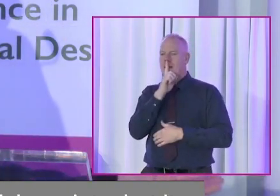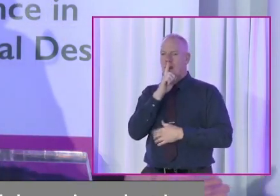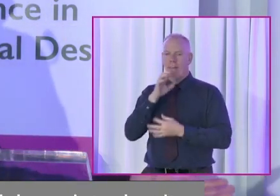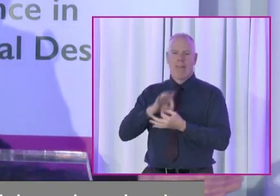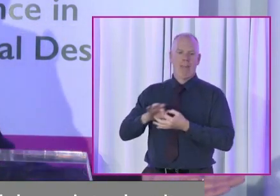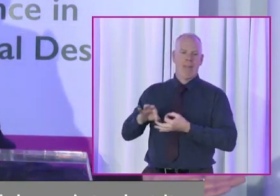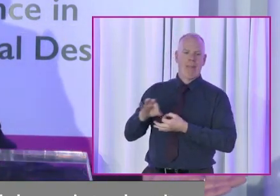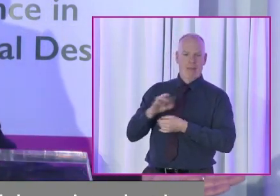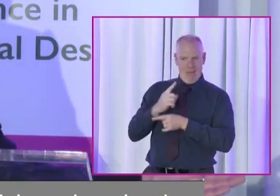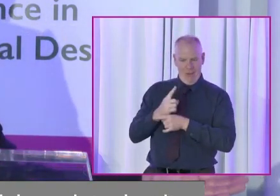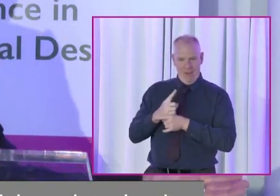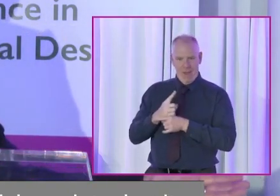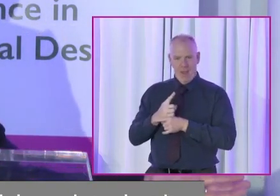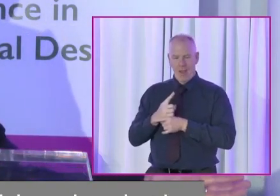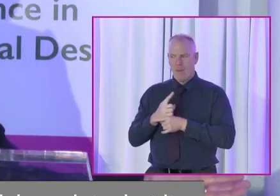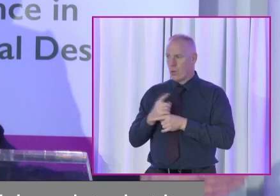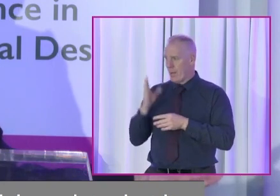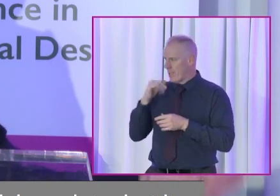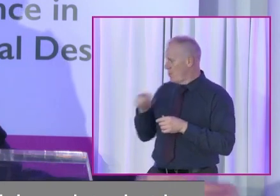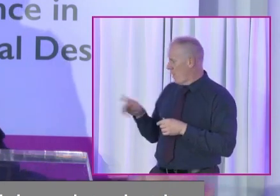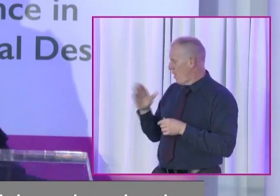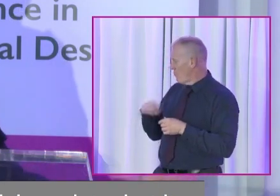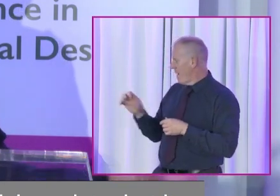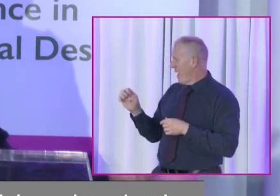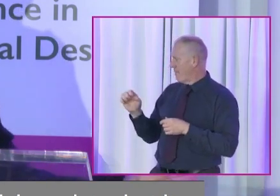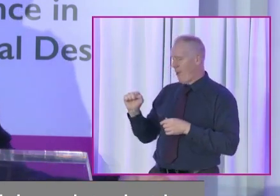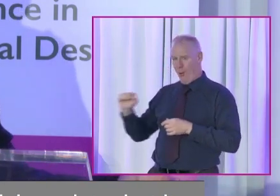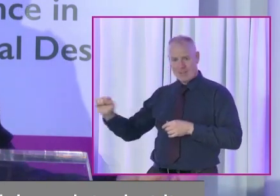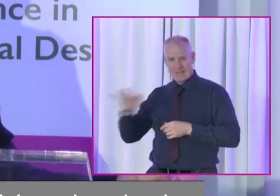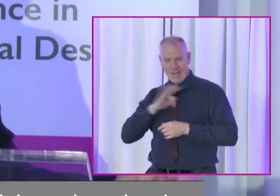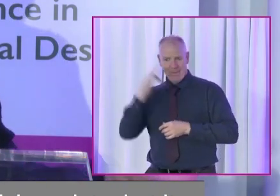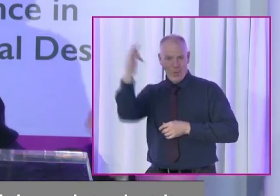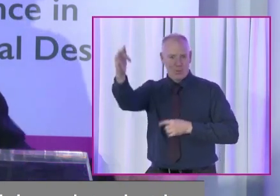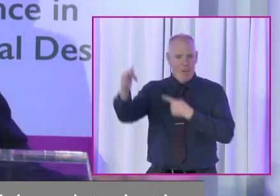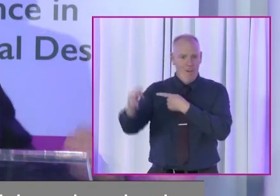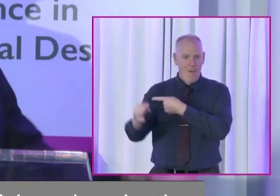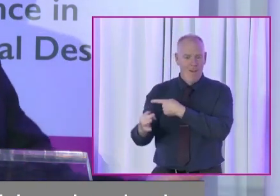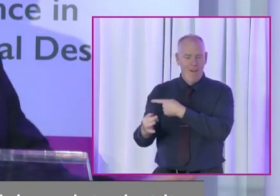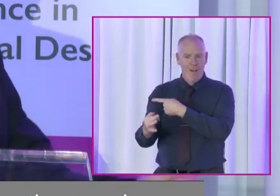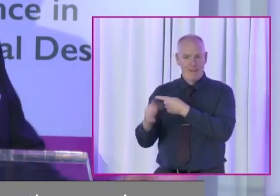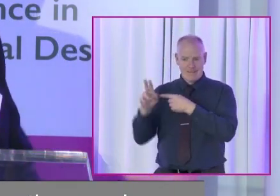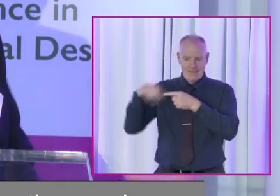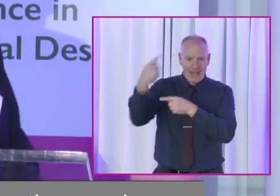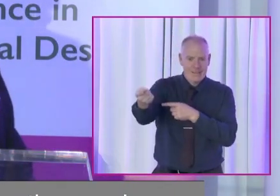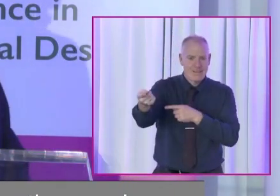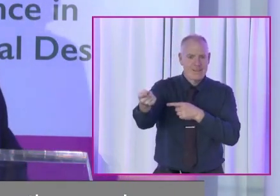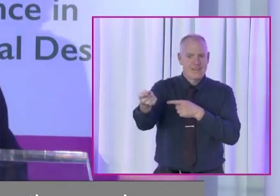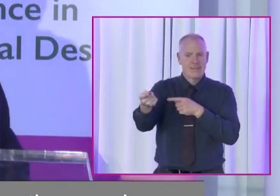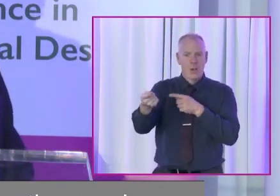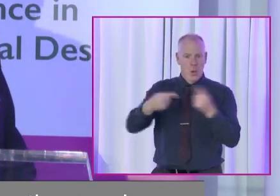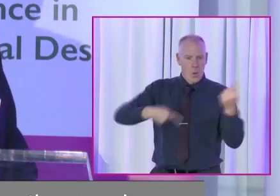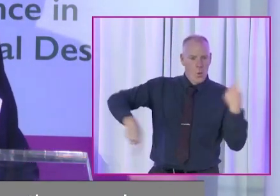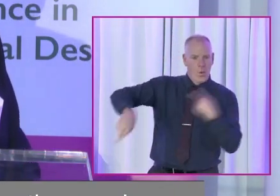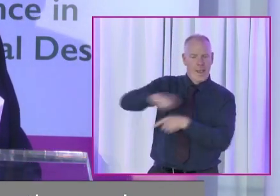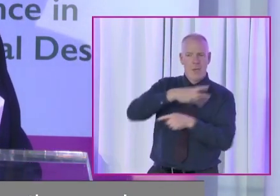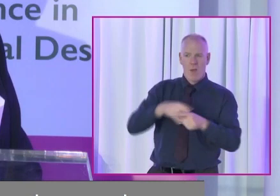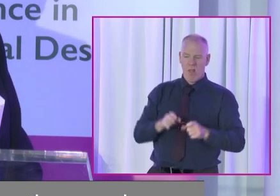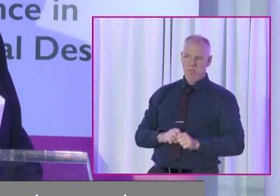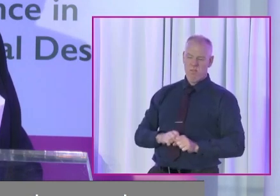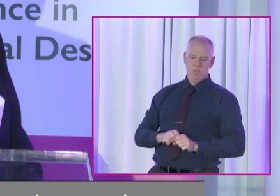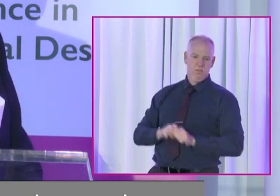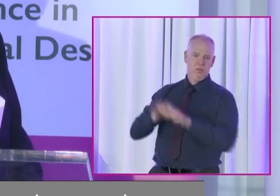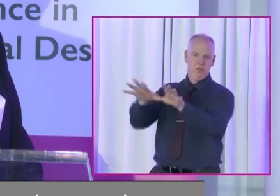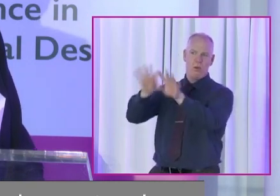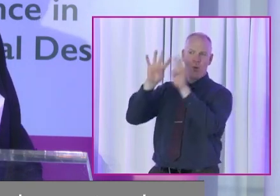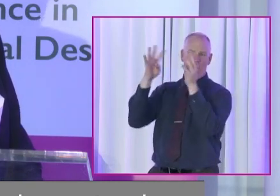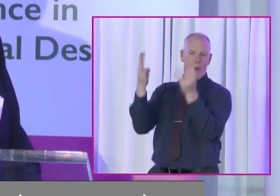listen. You listen to Lorraine there and you hear the voice of the future and what's coming next. And we are going to rock their